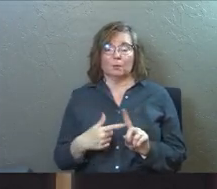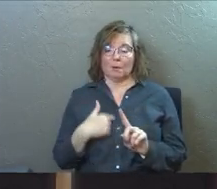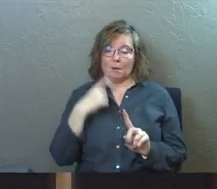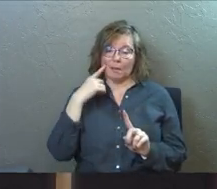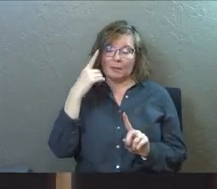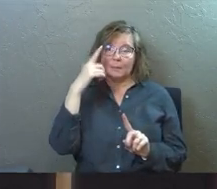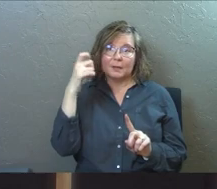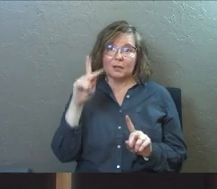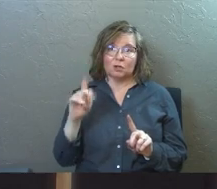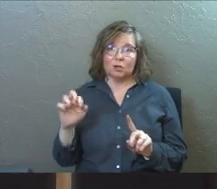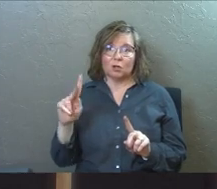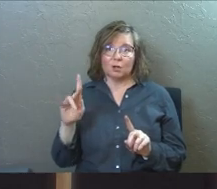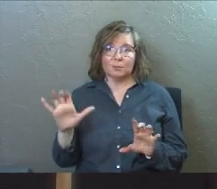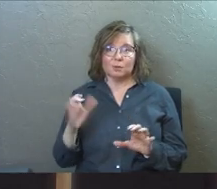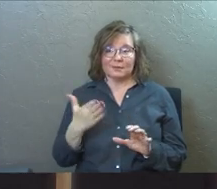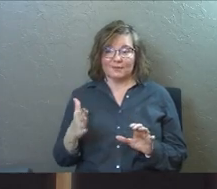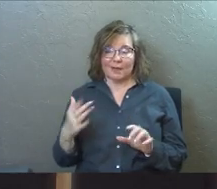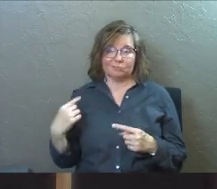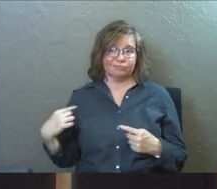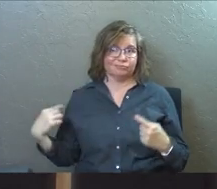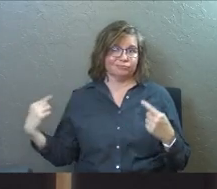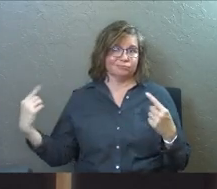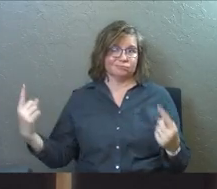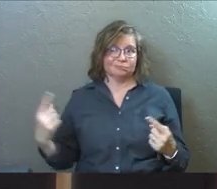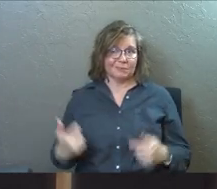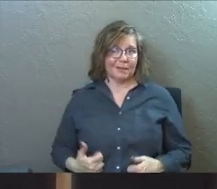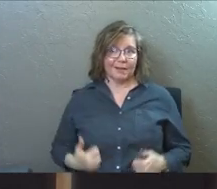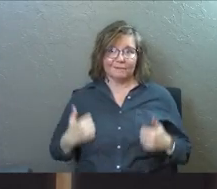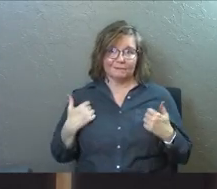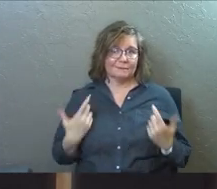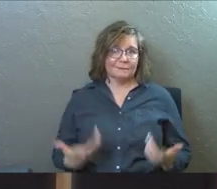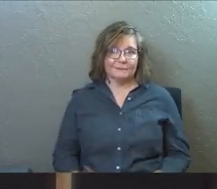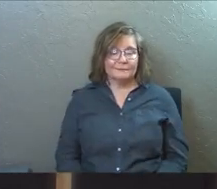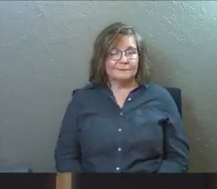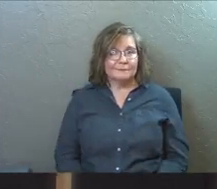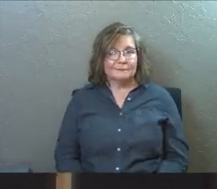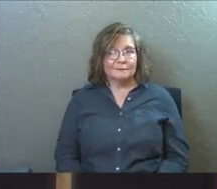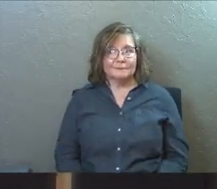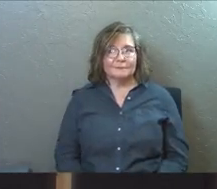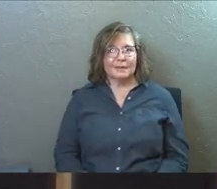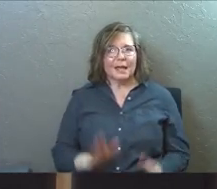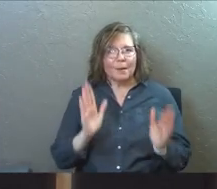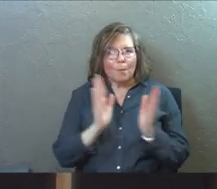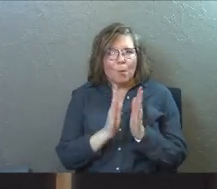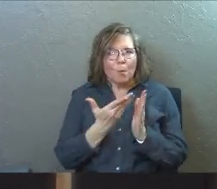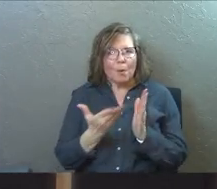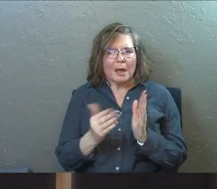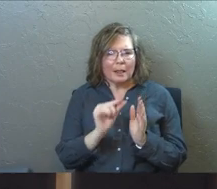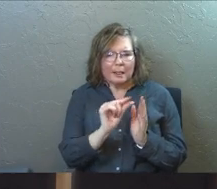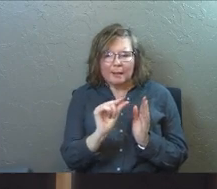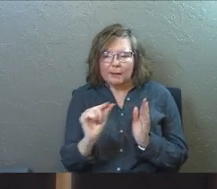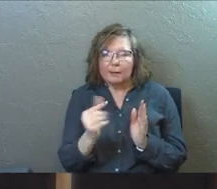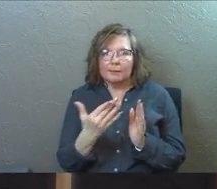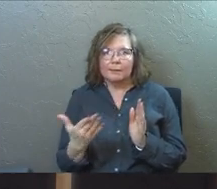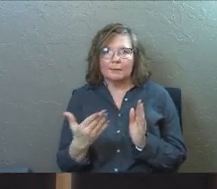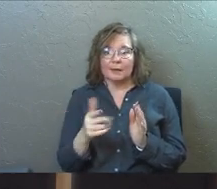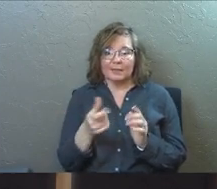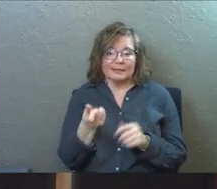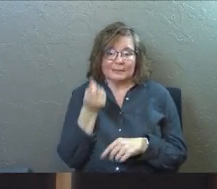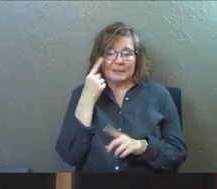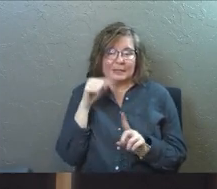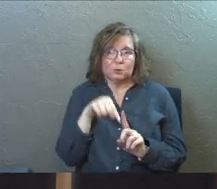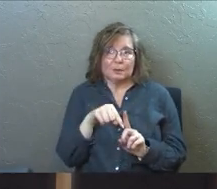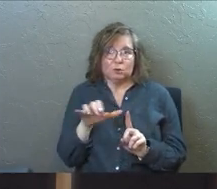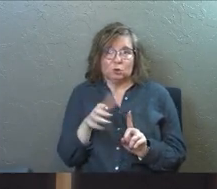I think it's because Kirk had been doing stuff like that all his life in little ways. And this just made